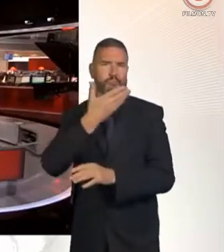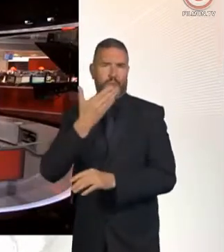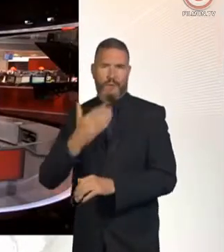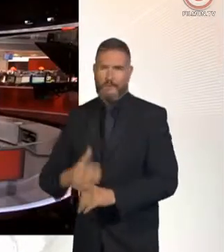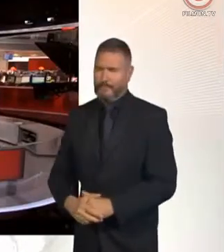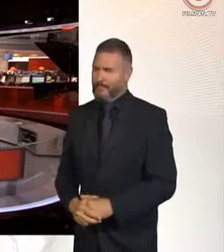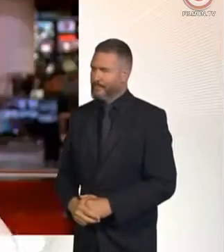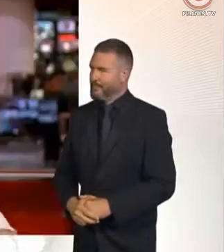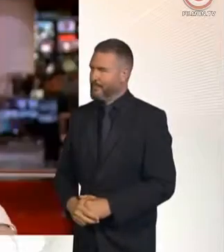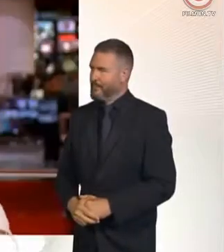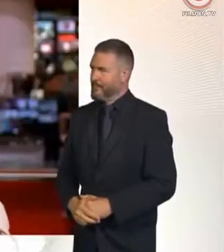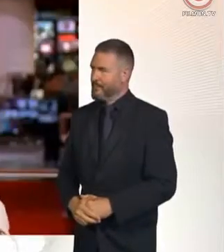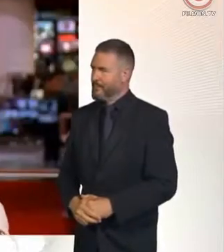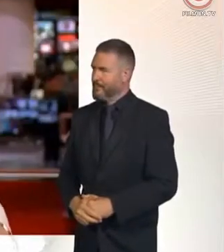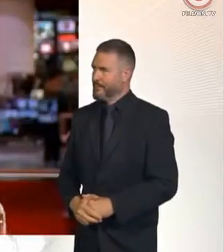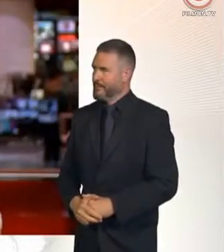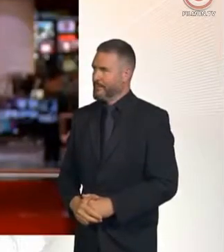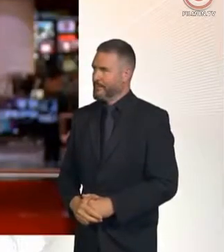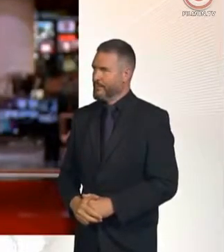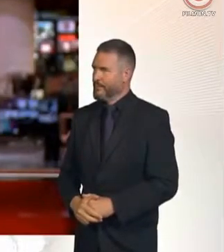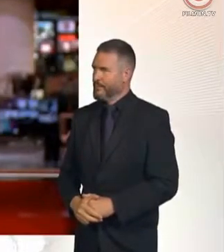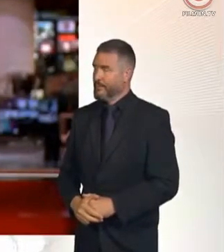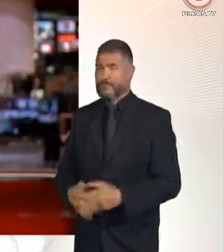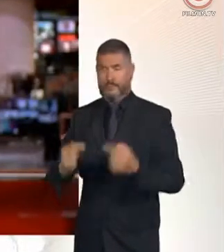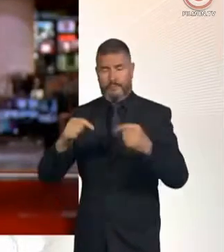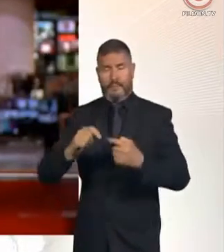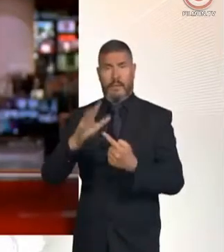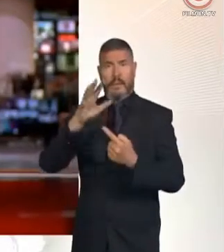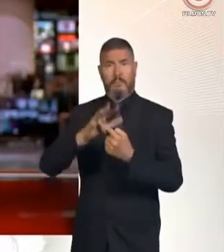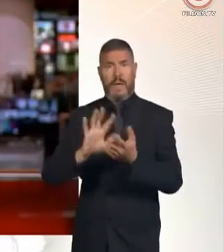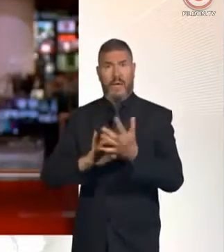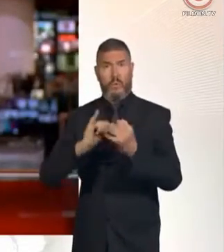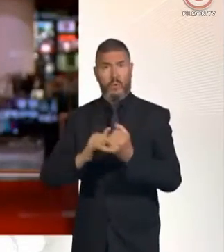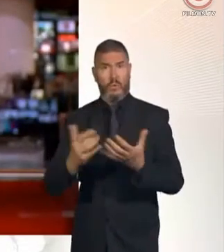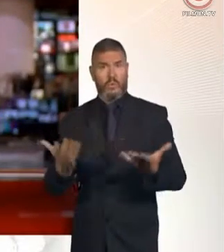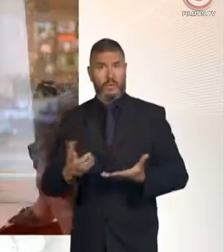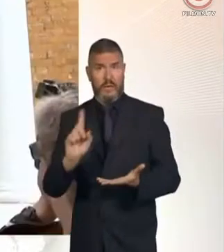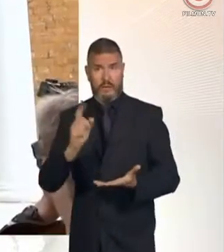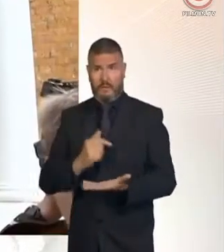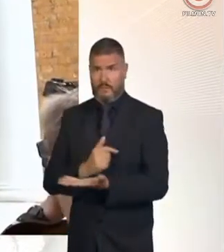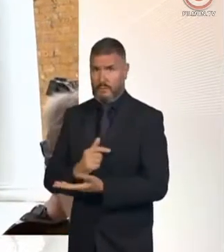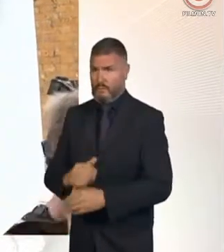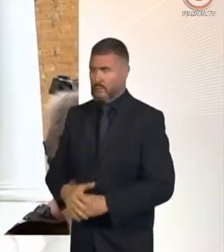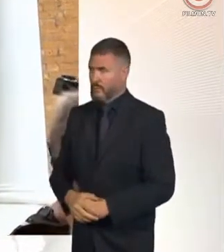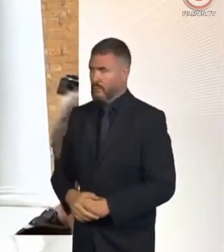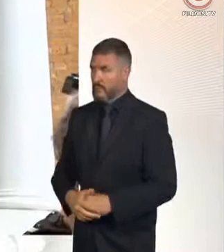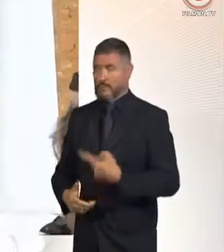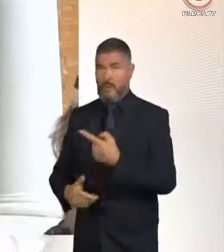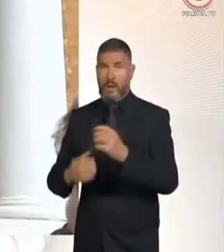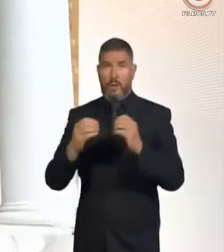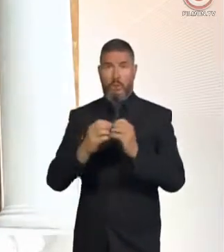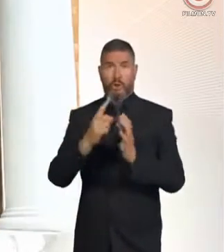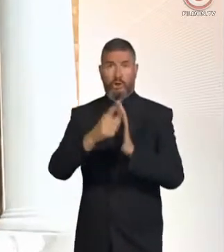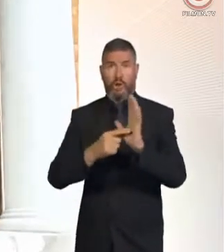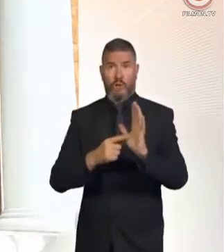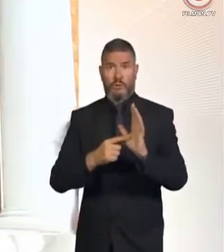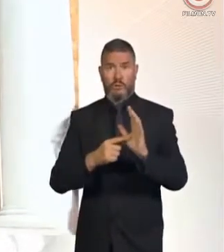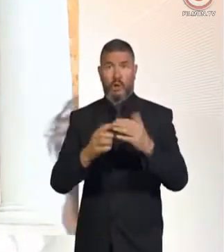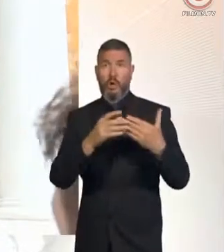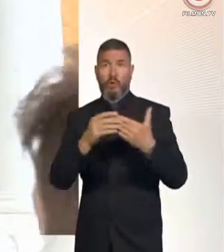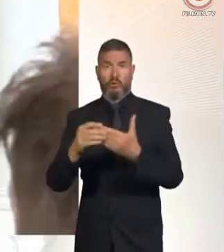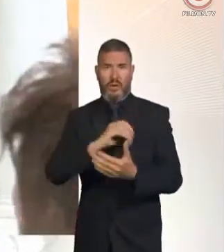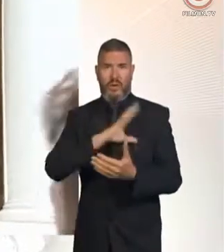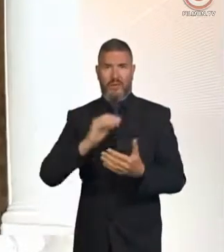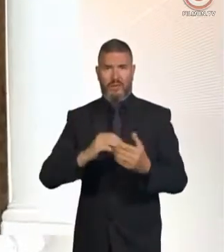Thanks very much, Louise Lear. And just a reminder of our main story here this lunchtime. The frontrunner in the Tory leadership race, Boris